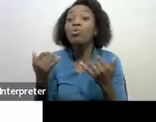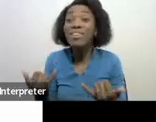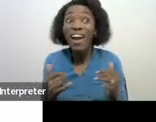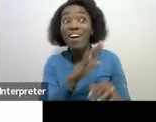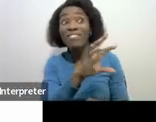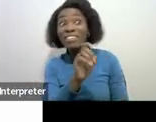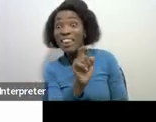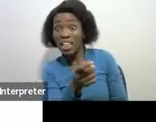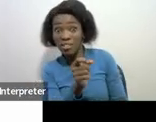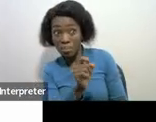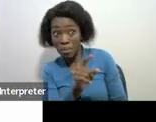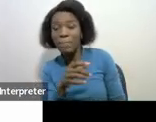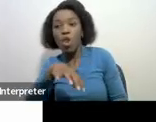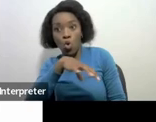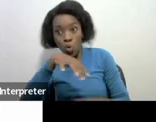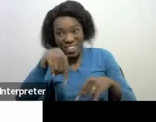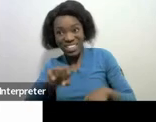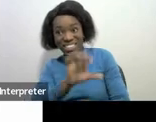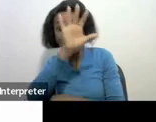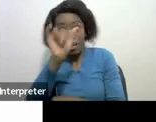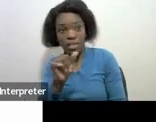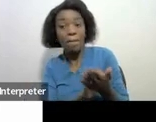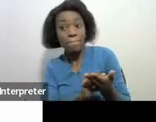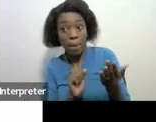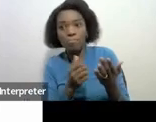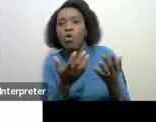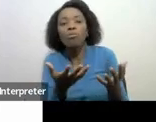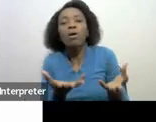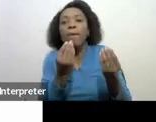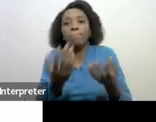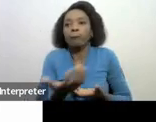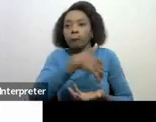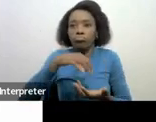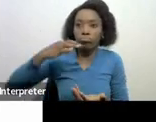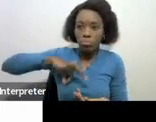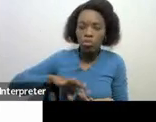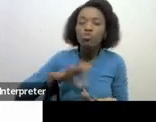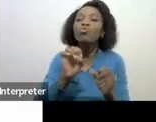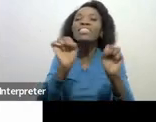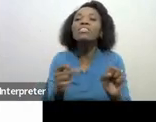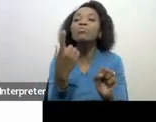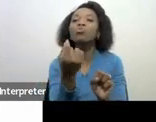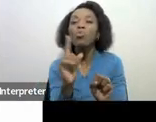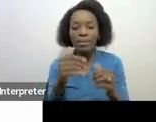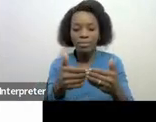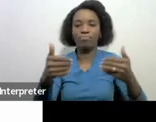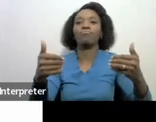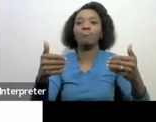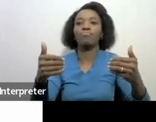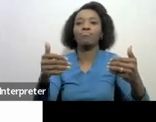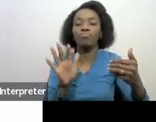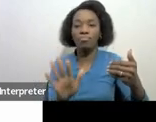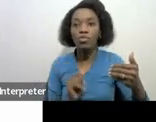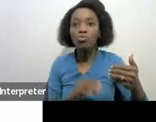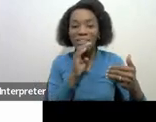,000 of the local interest what we will do first or what our systems do we will split the money into two we